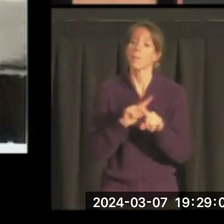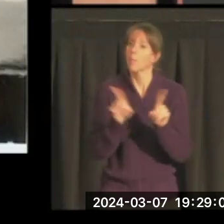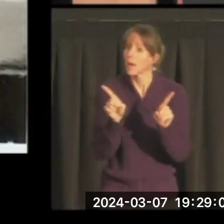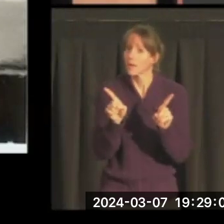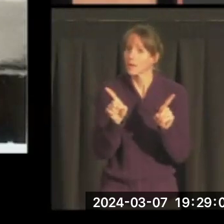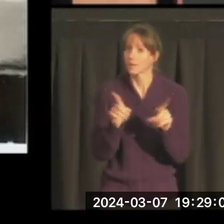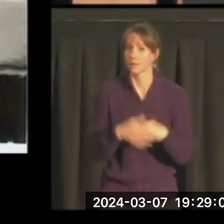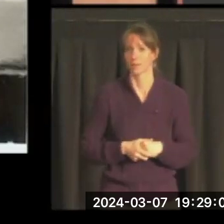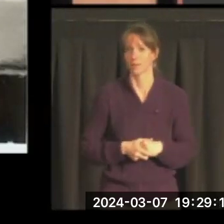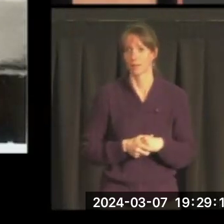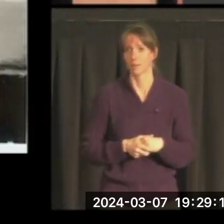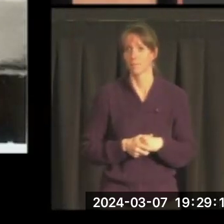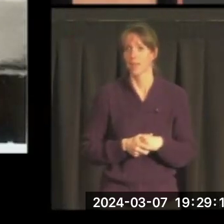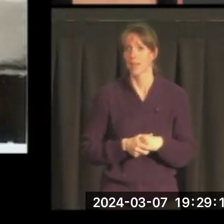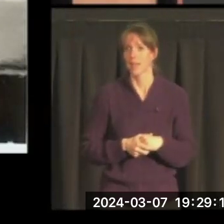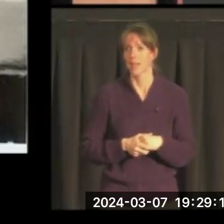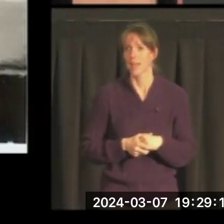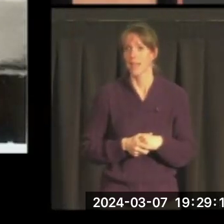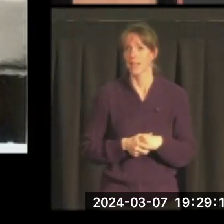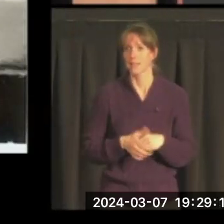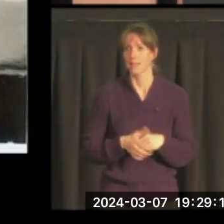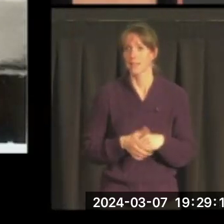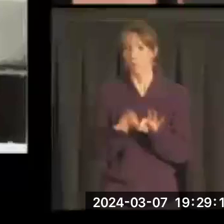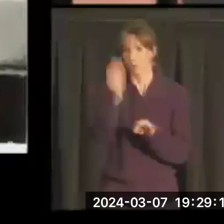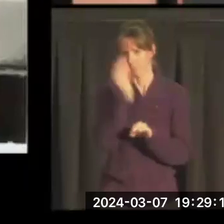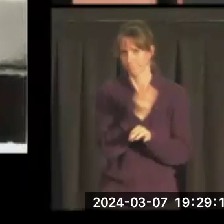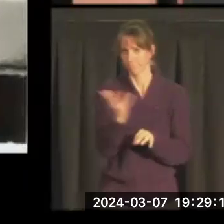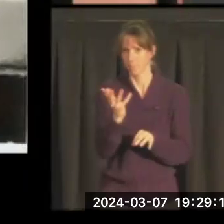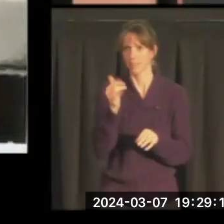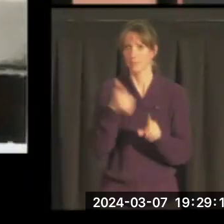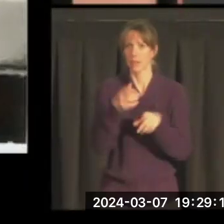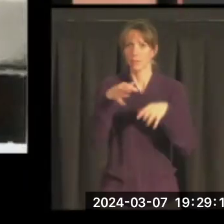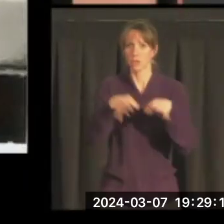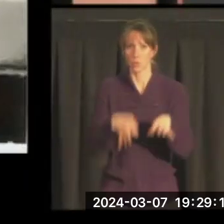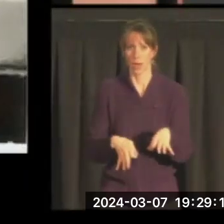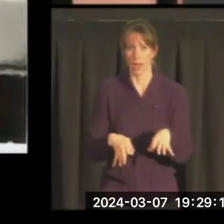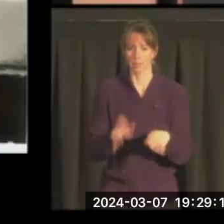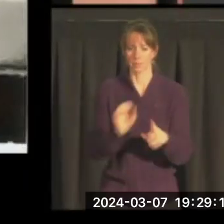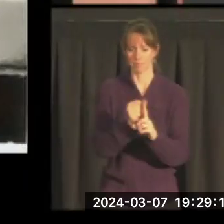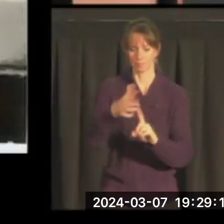But it's worthwhile to indicate his, as he describes this setting.